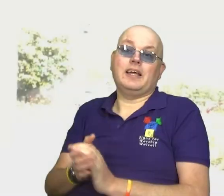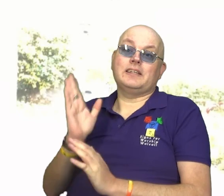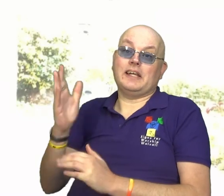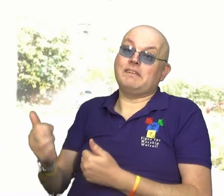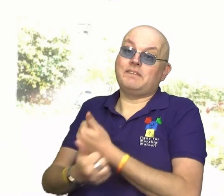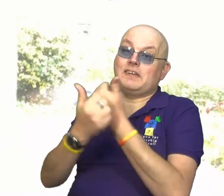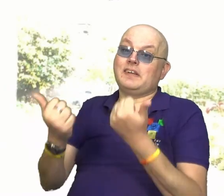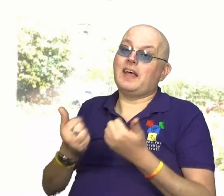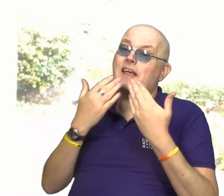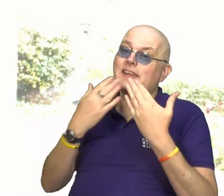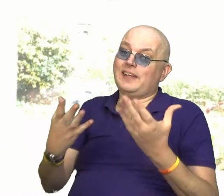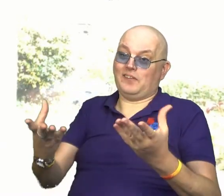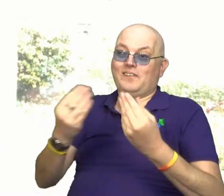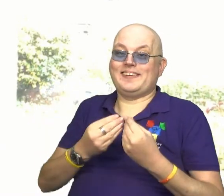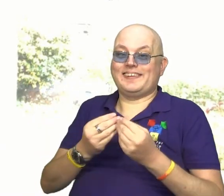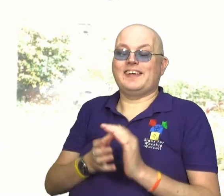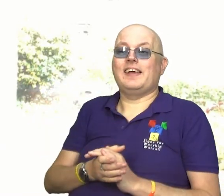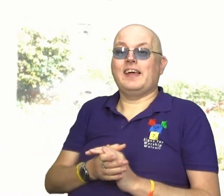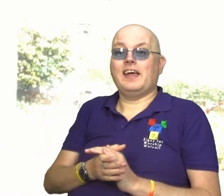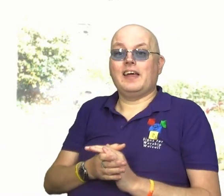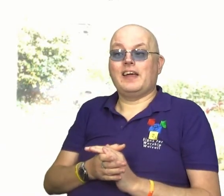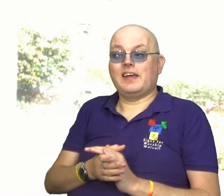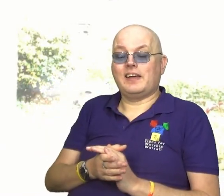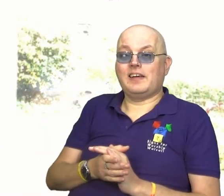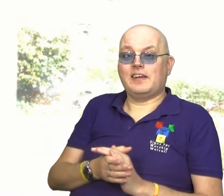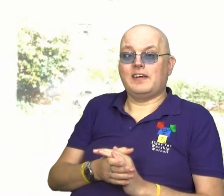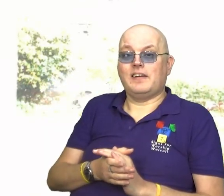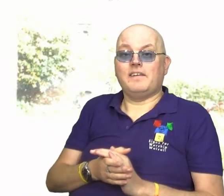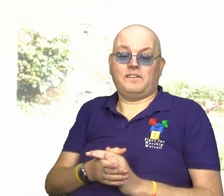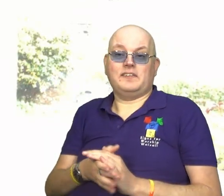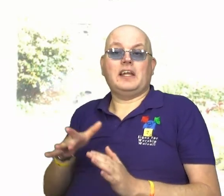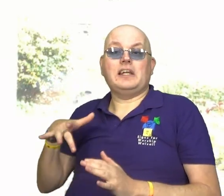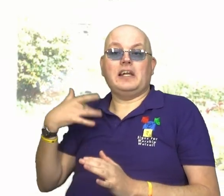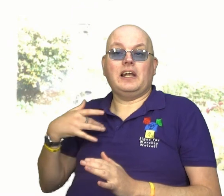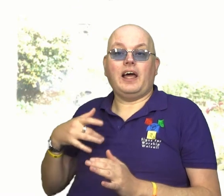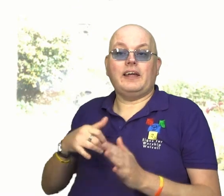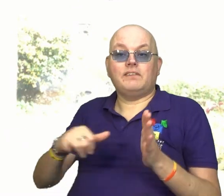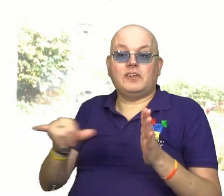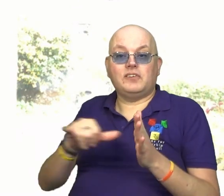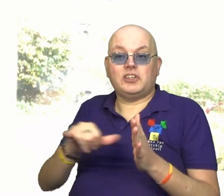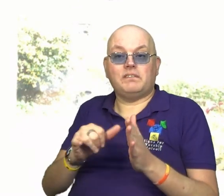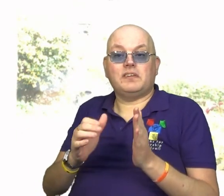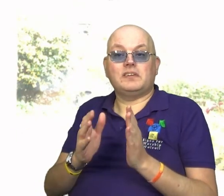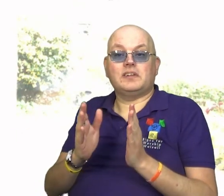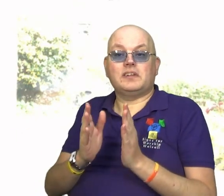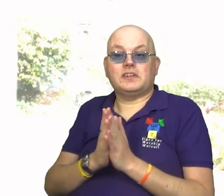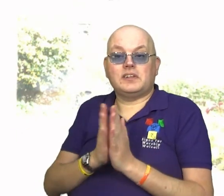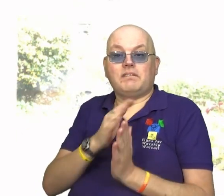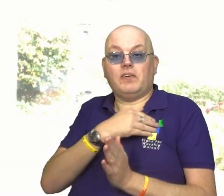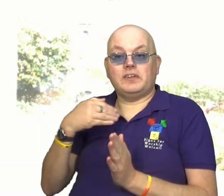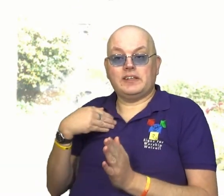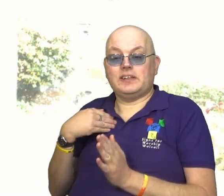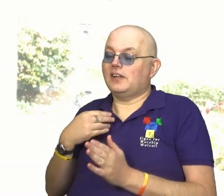well that's all for this service thank you for joining us if you've joined us for the the premiere of this on on sunday morning